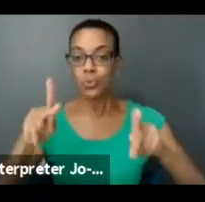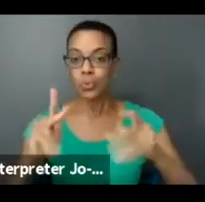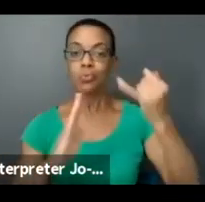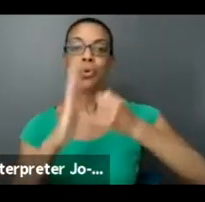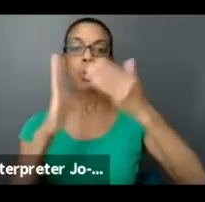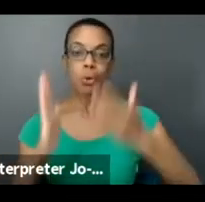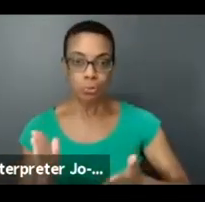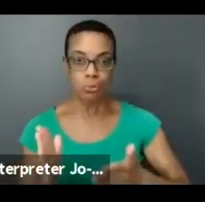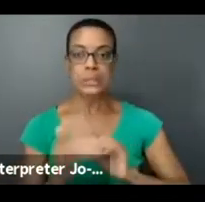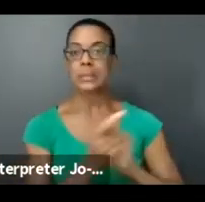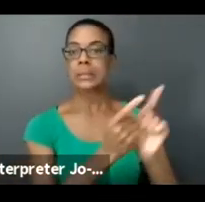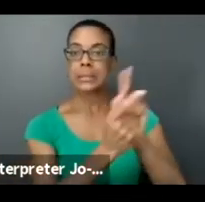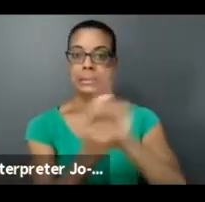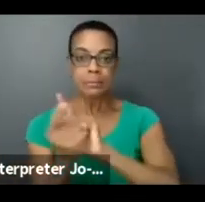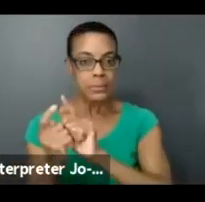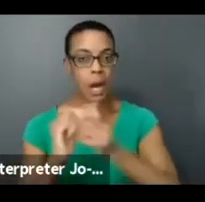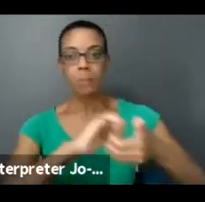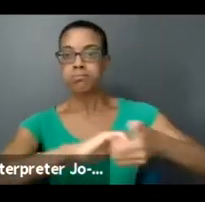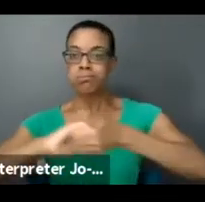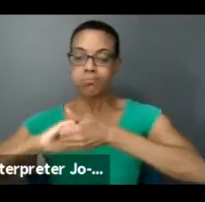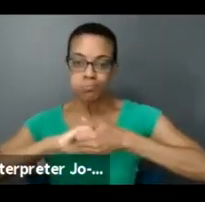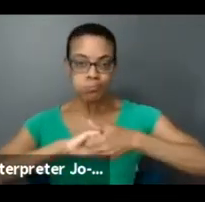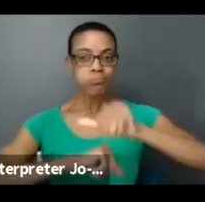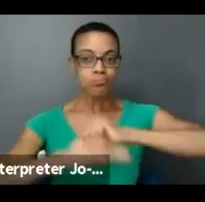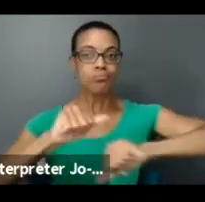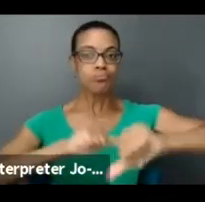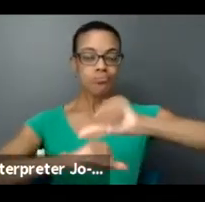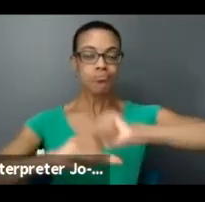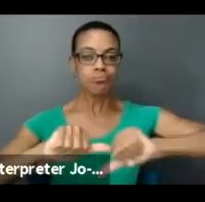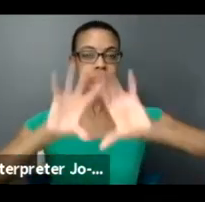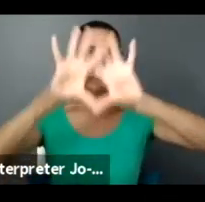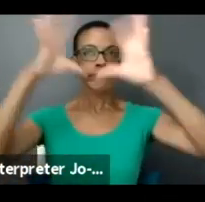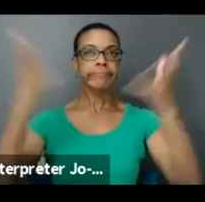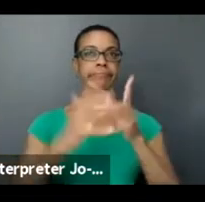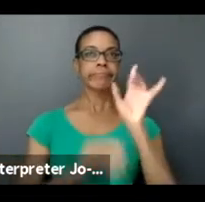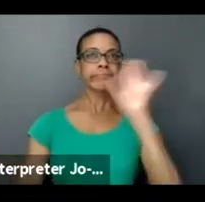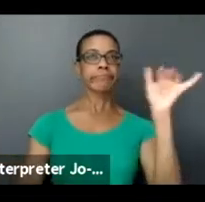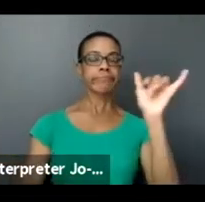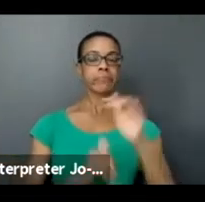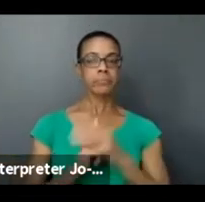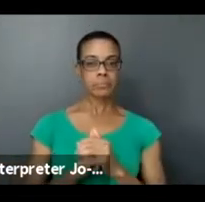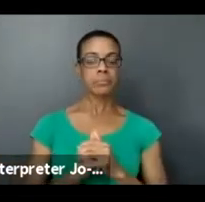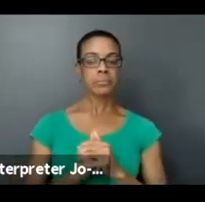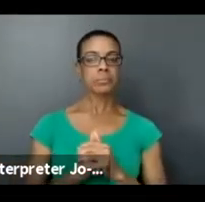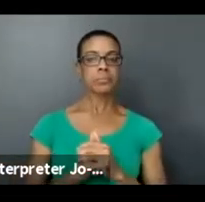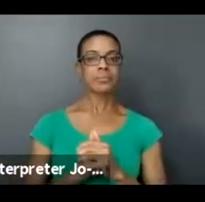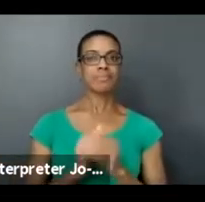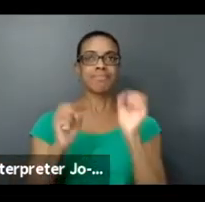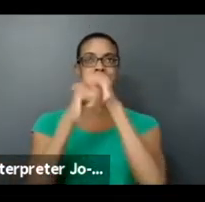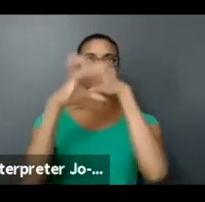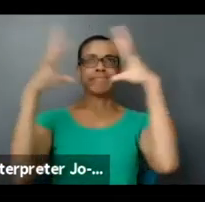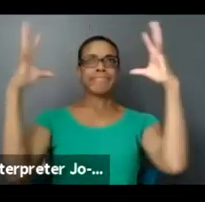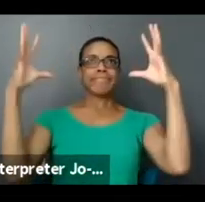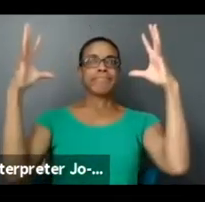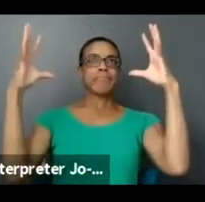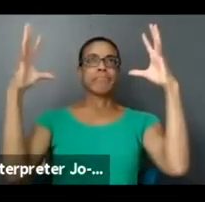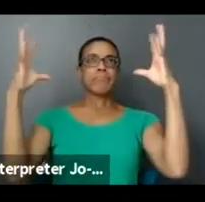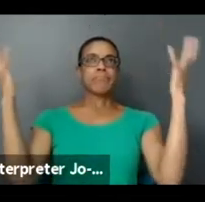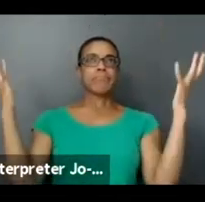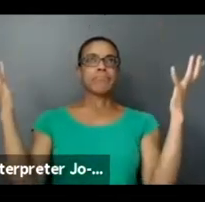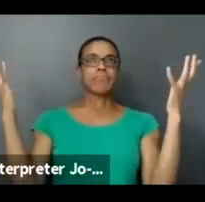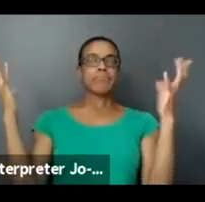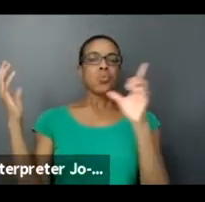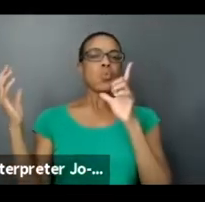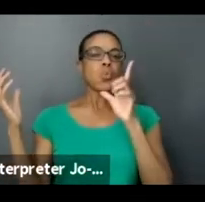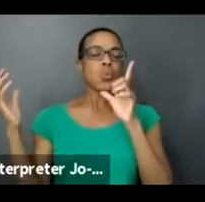meet and collaborate with each other. We wanted to have an understanding of who should